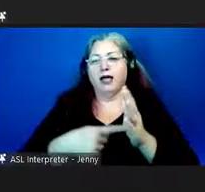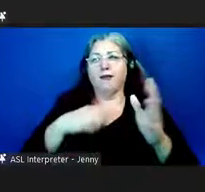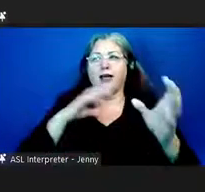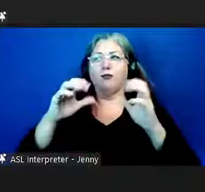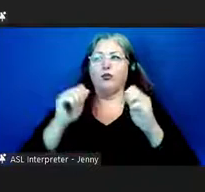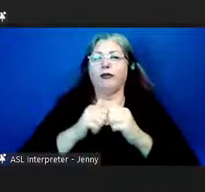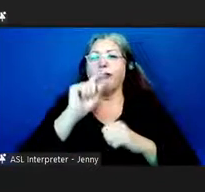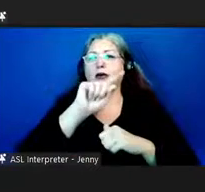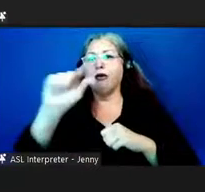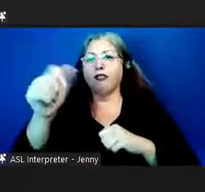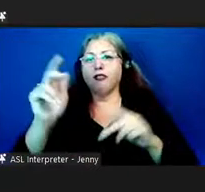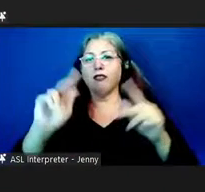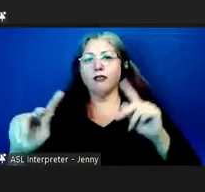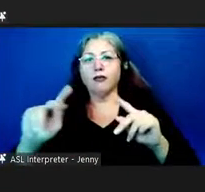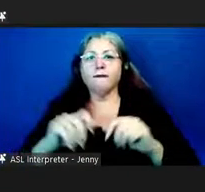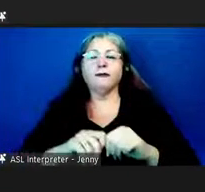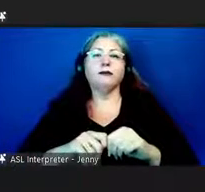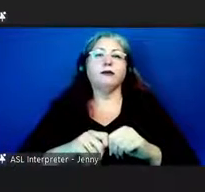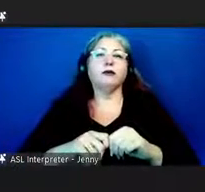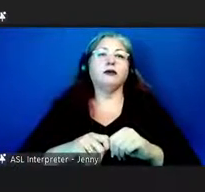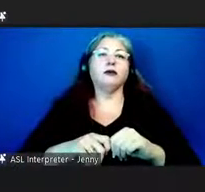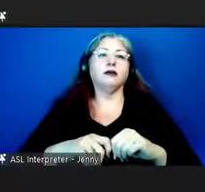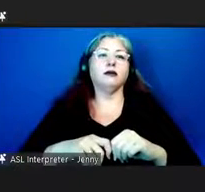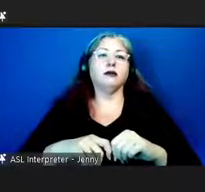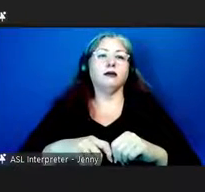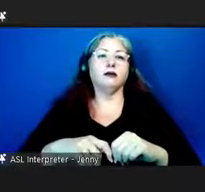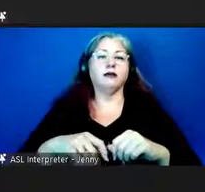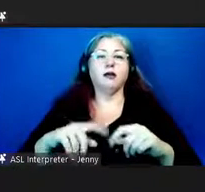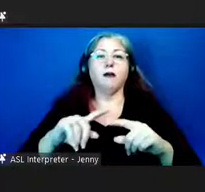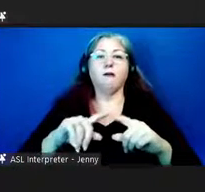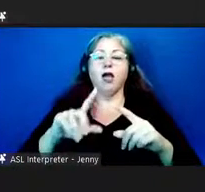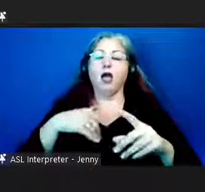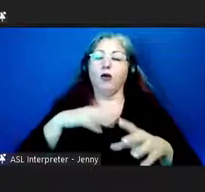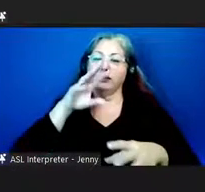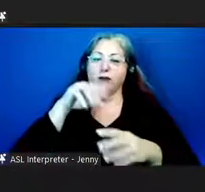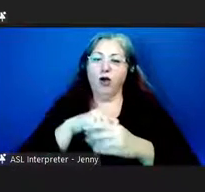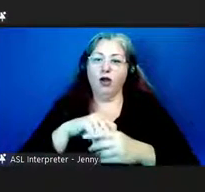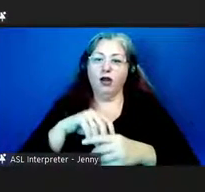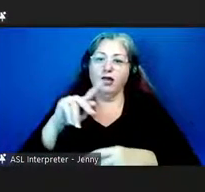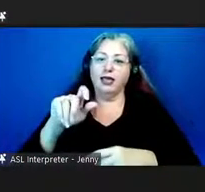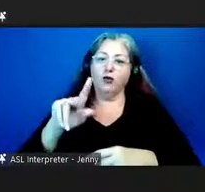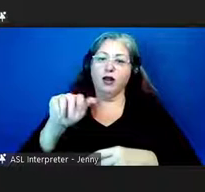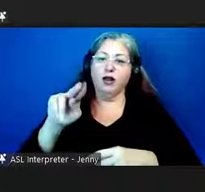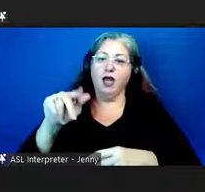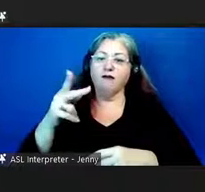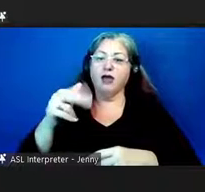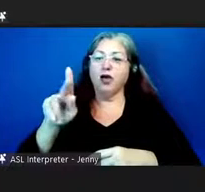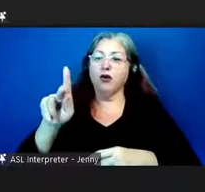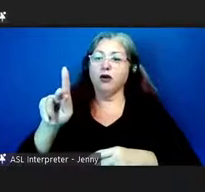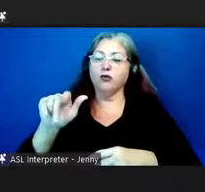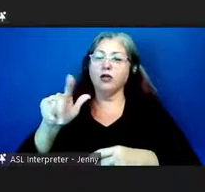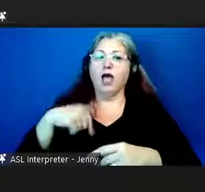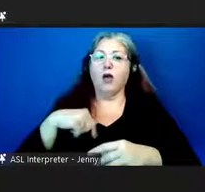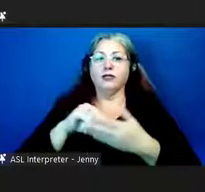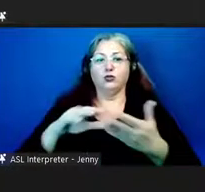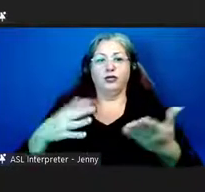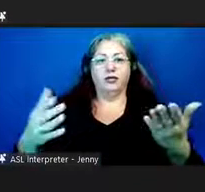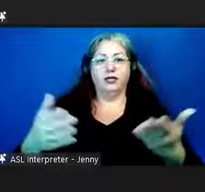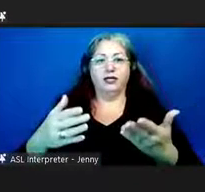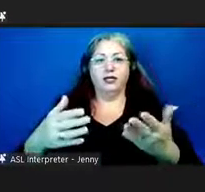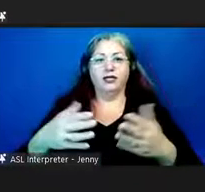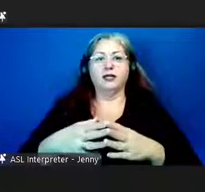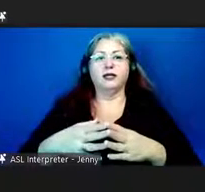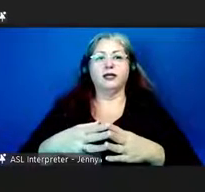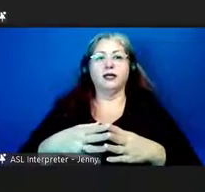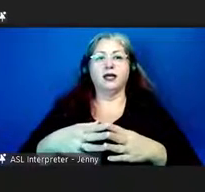others. But, um, through being a part of Kikulao Navahio Kalani Opu, being a student here, has, um,